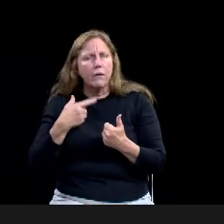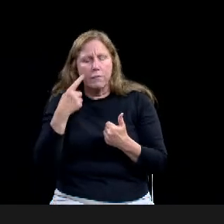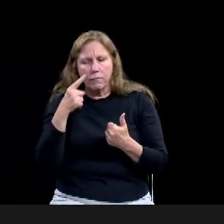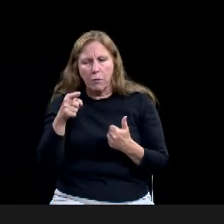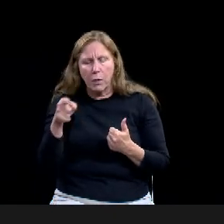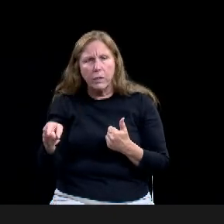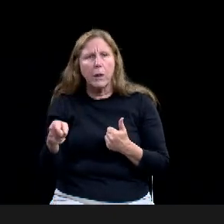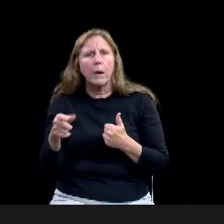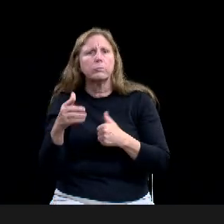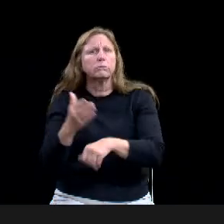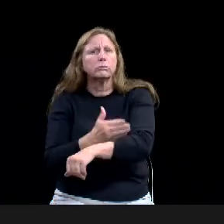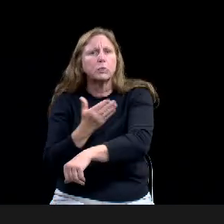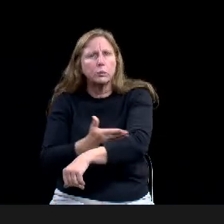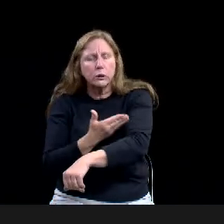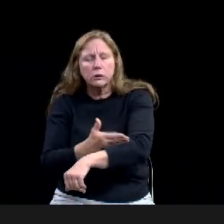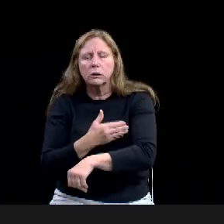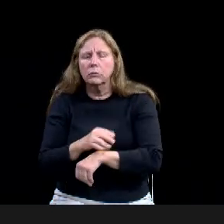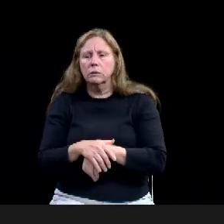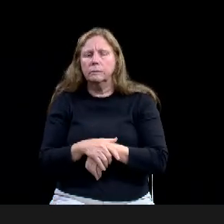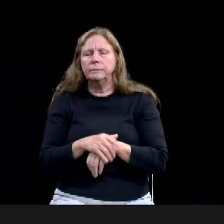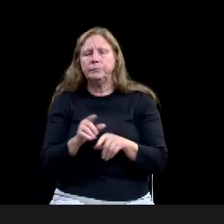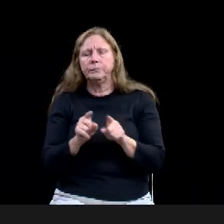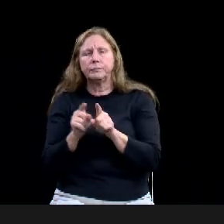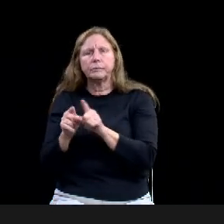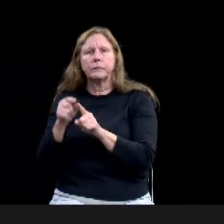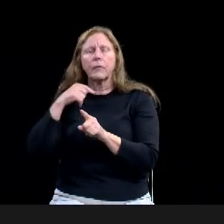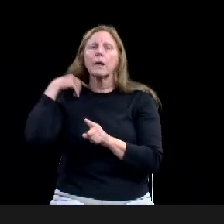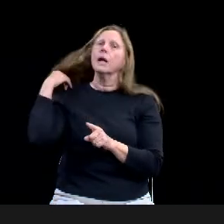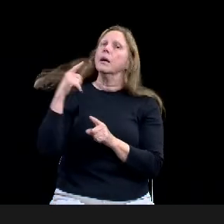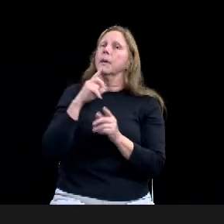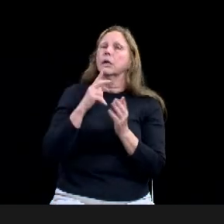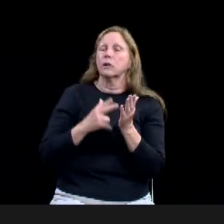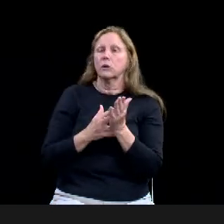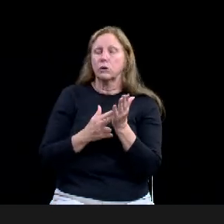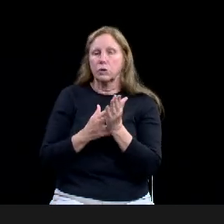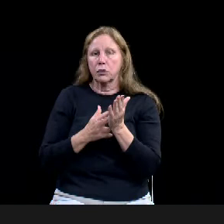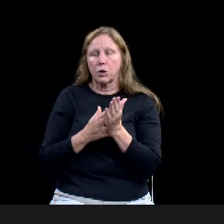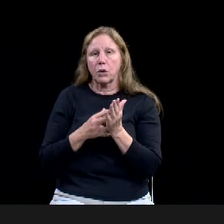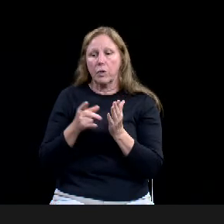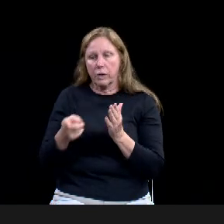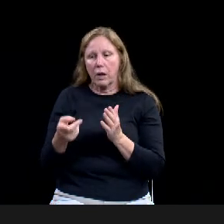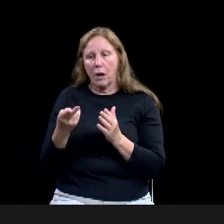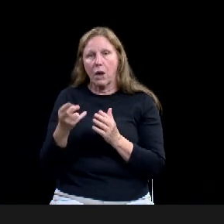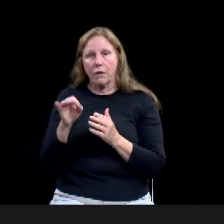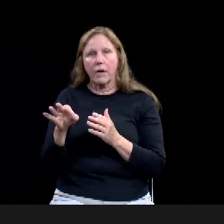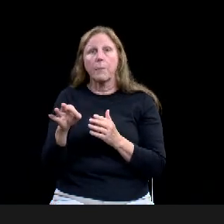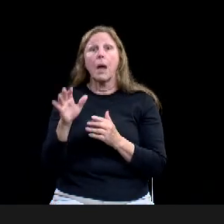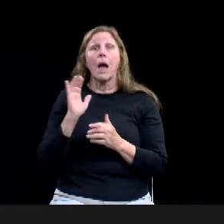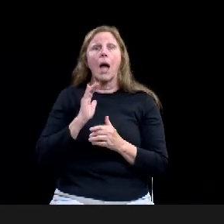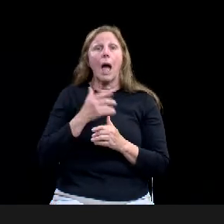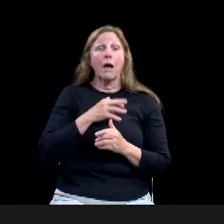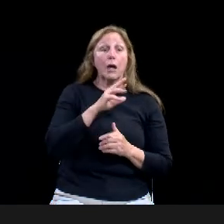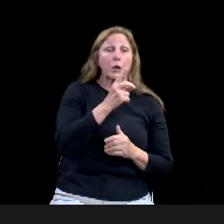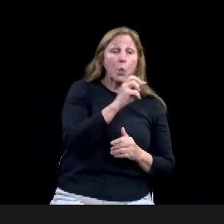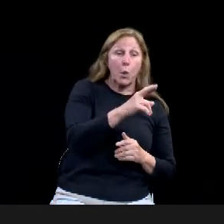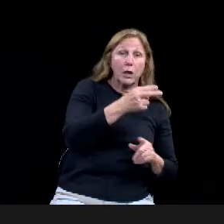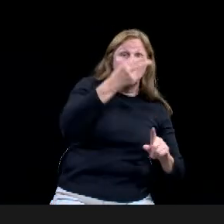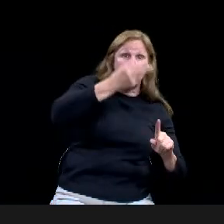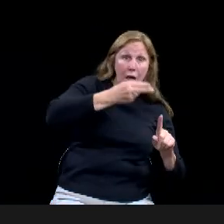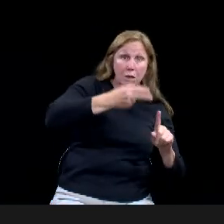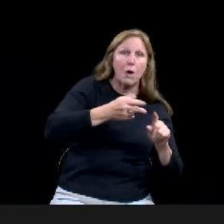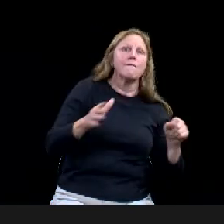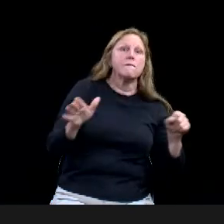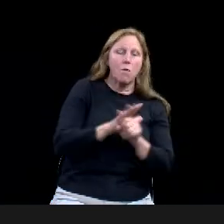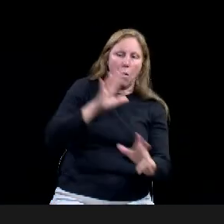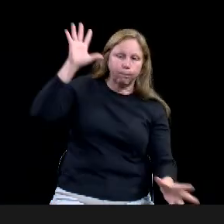history and comprehensive history of the rangers. And I look forward for them to present their findings to you, council. And I'll, uh, welcome Byron Johnson